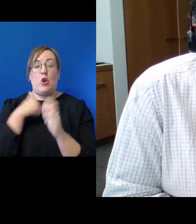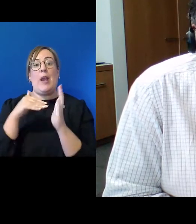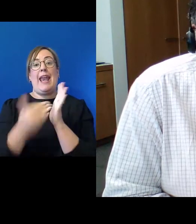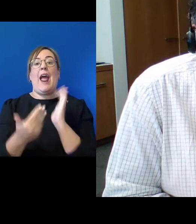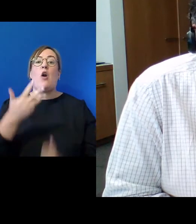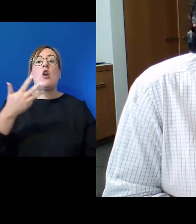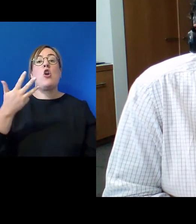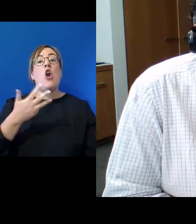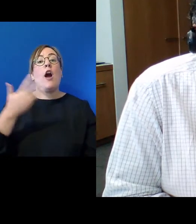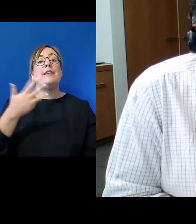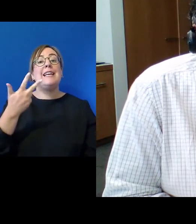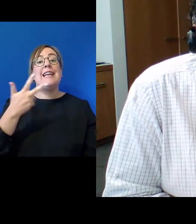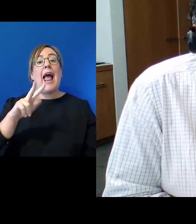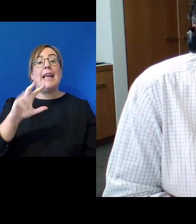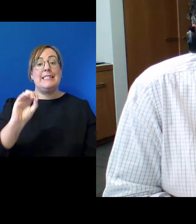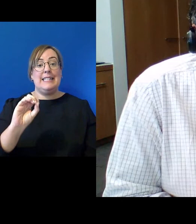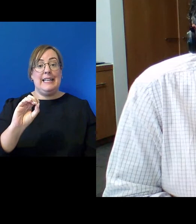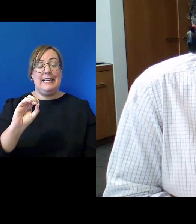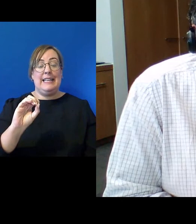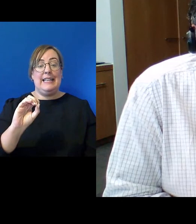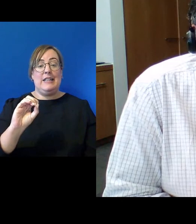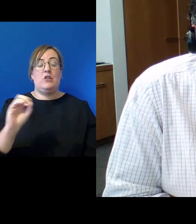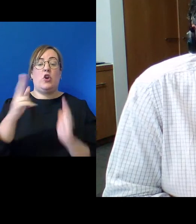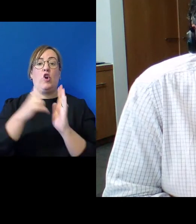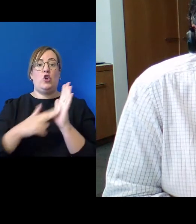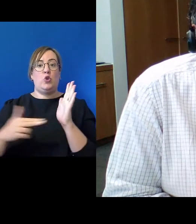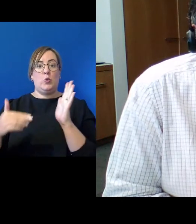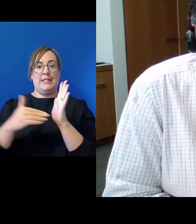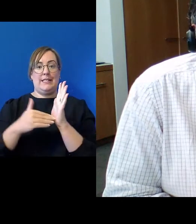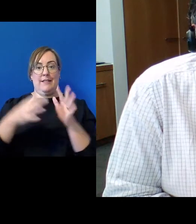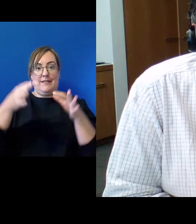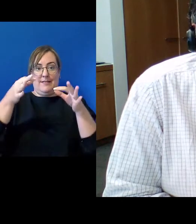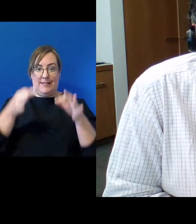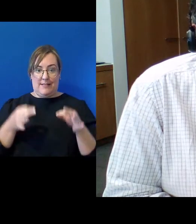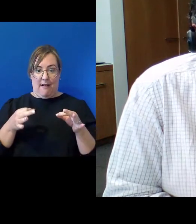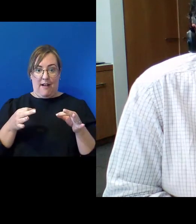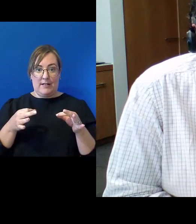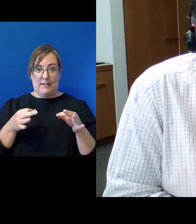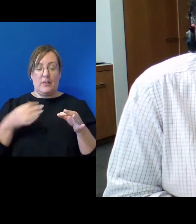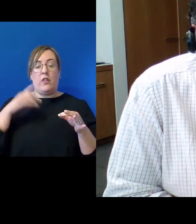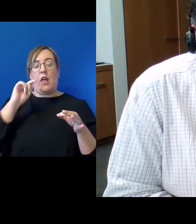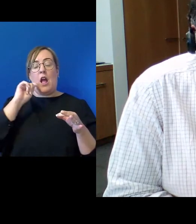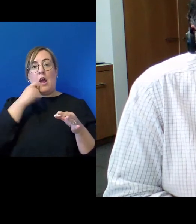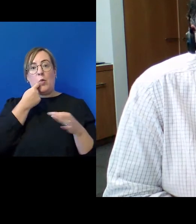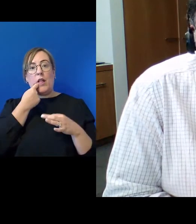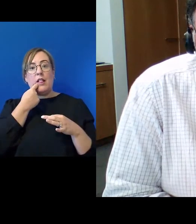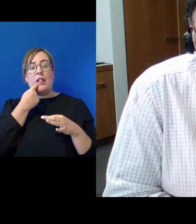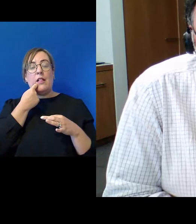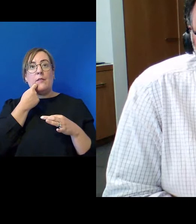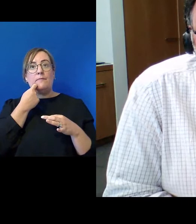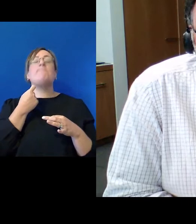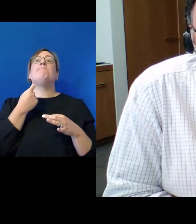when New Zealand decides for the first time to confront that past